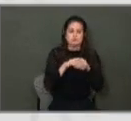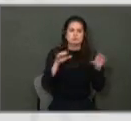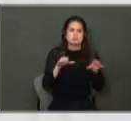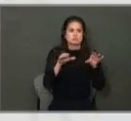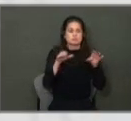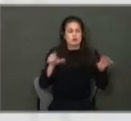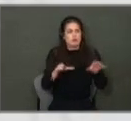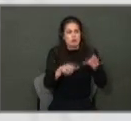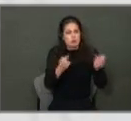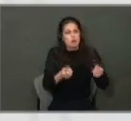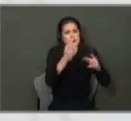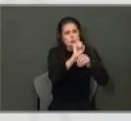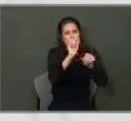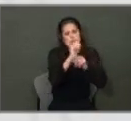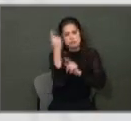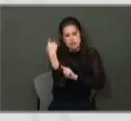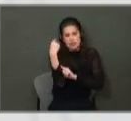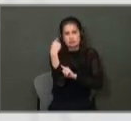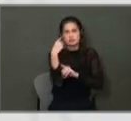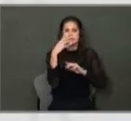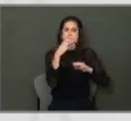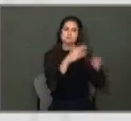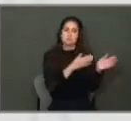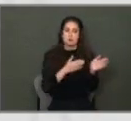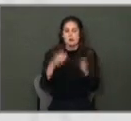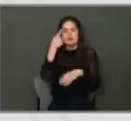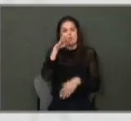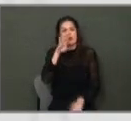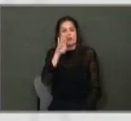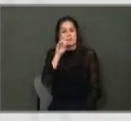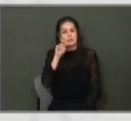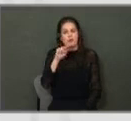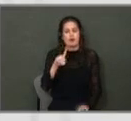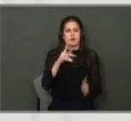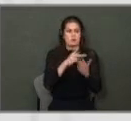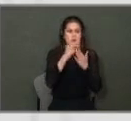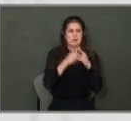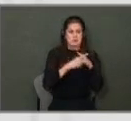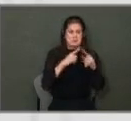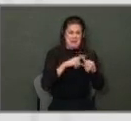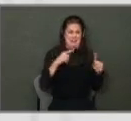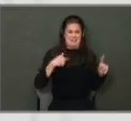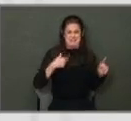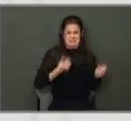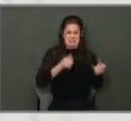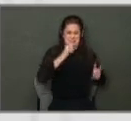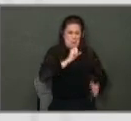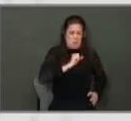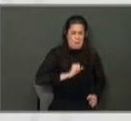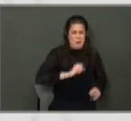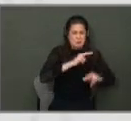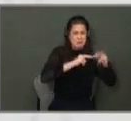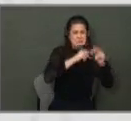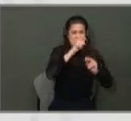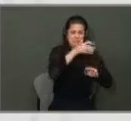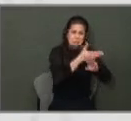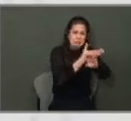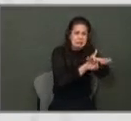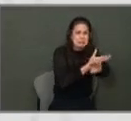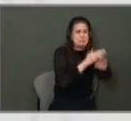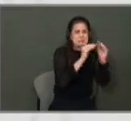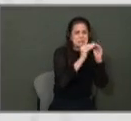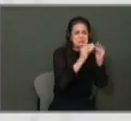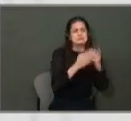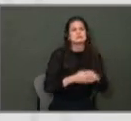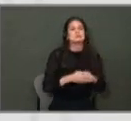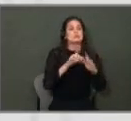year to prepare for the bond conversation, but we have a whole slew of old facilities that need work. And when we